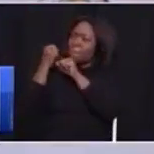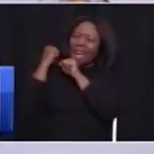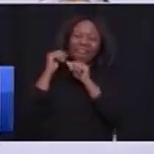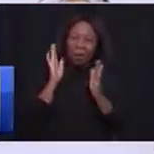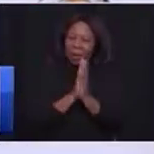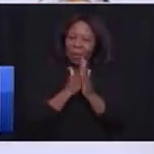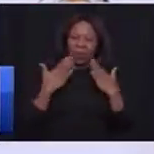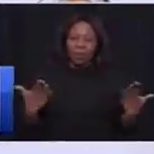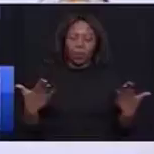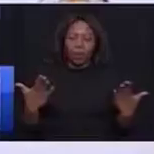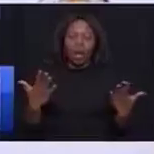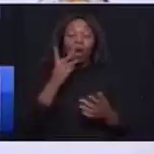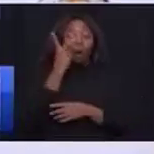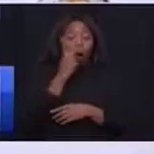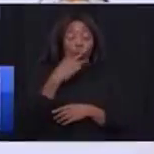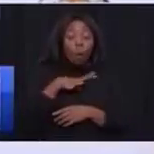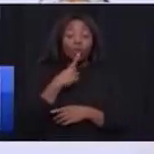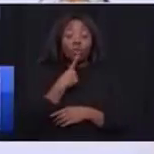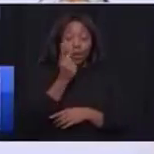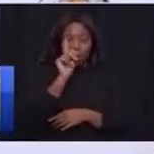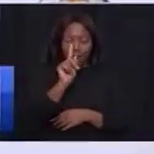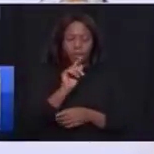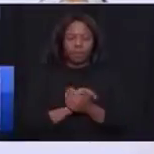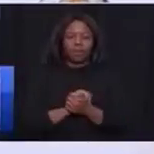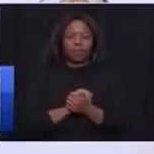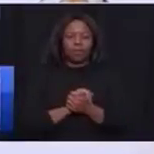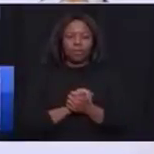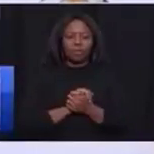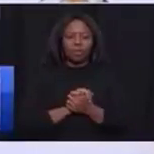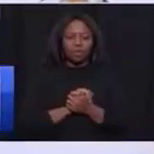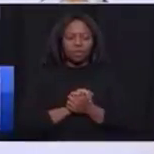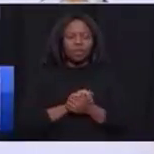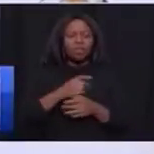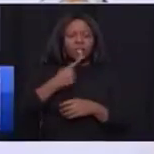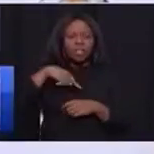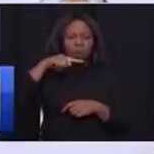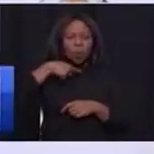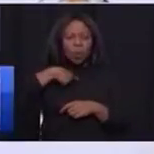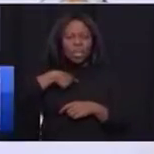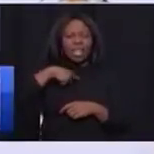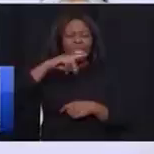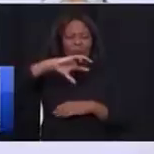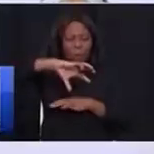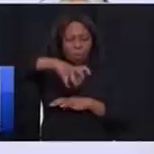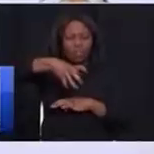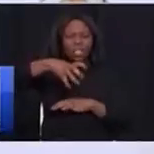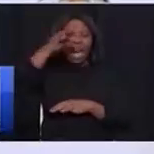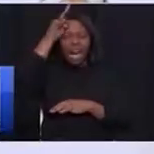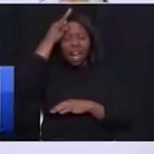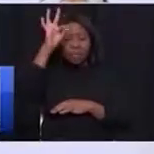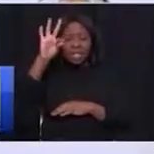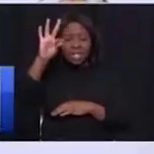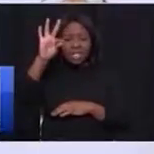I also want to say we as the provincial government we